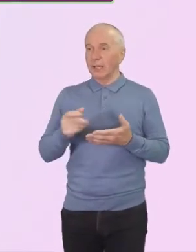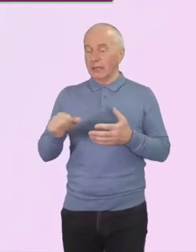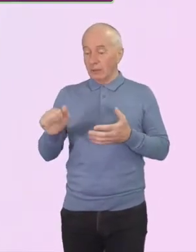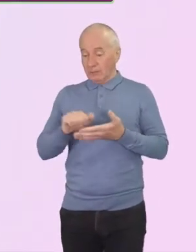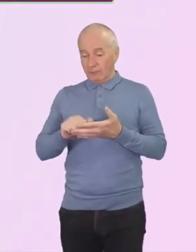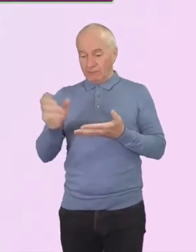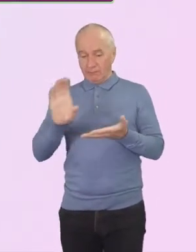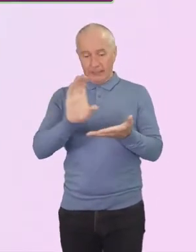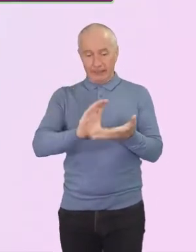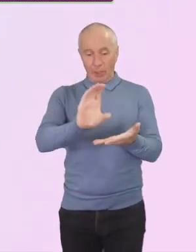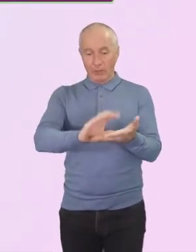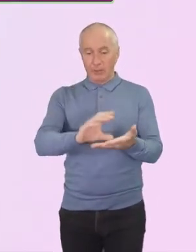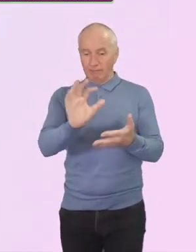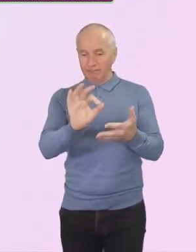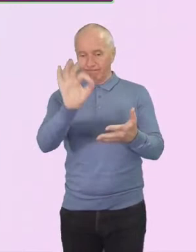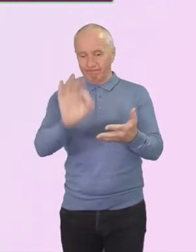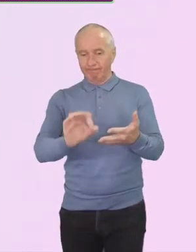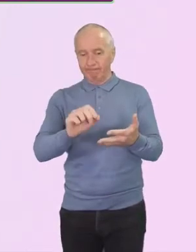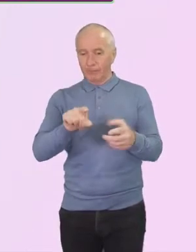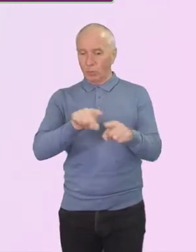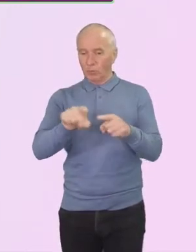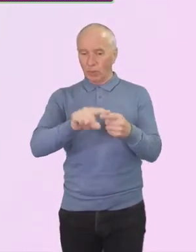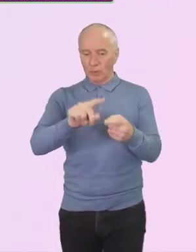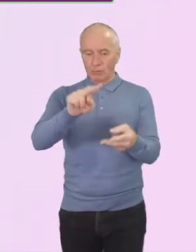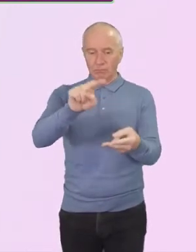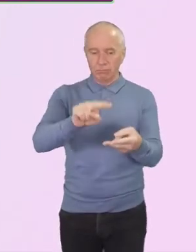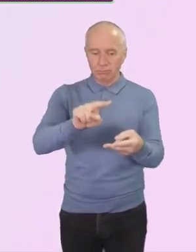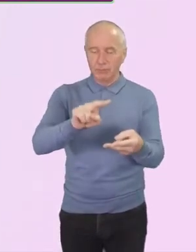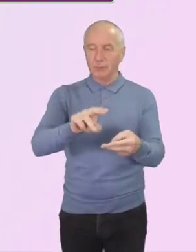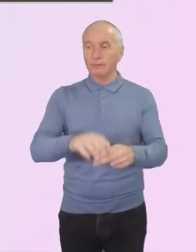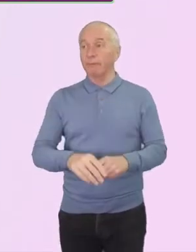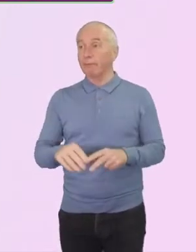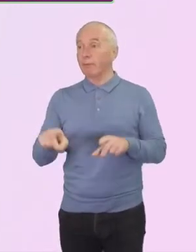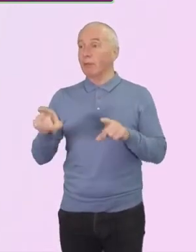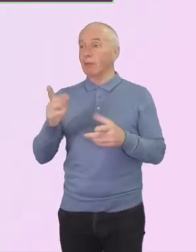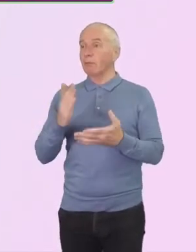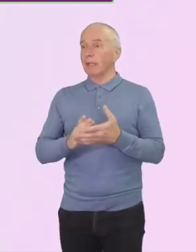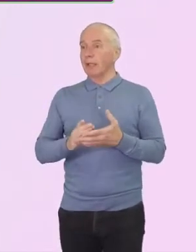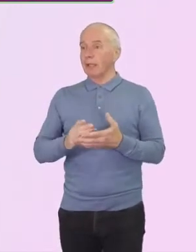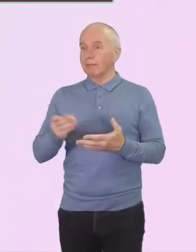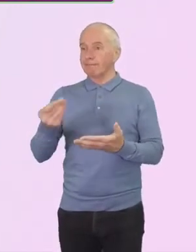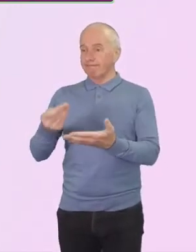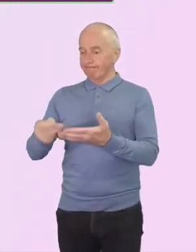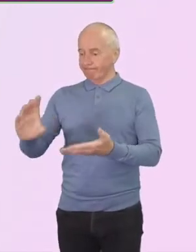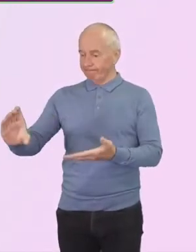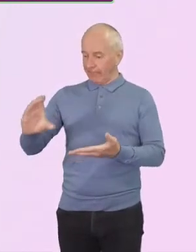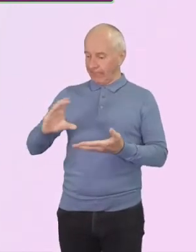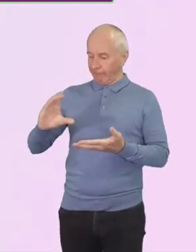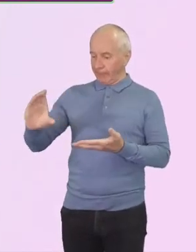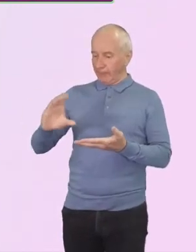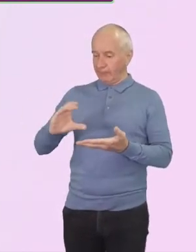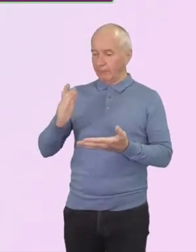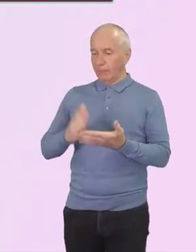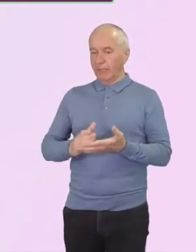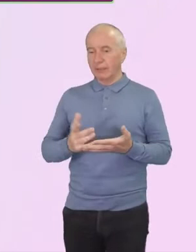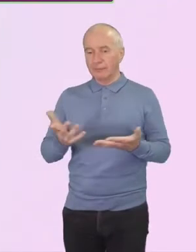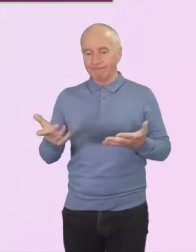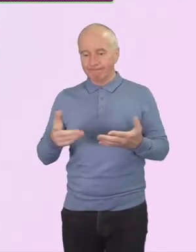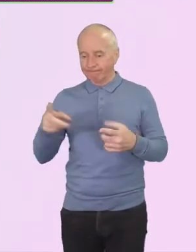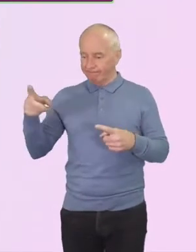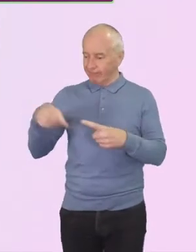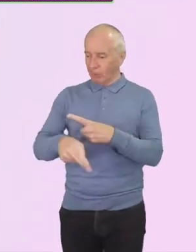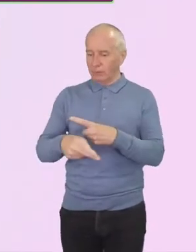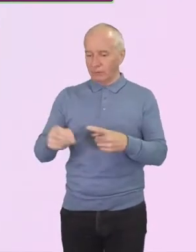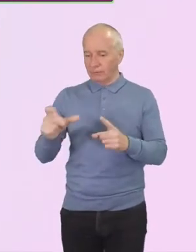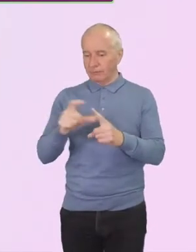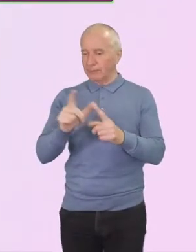also fell. There was also a fall in dividend income as companies cut dividends, sometimes